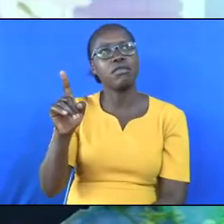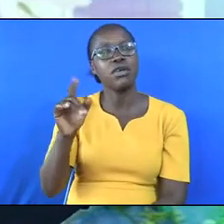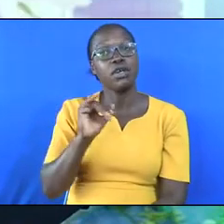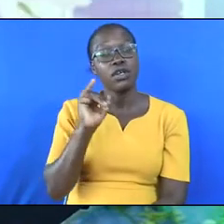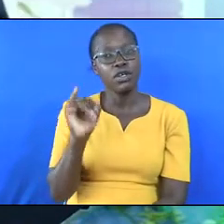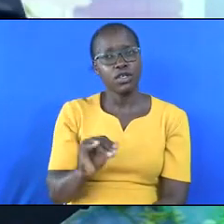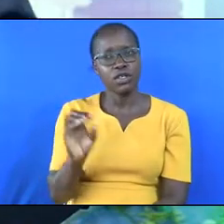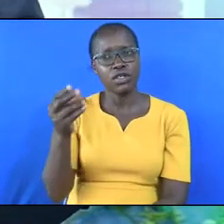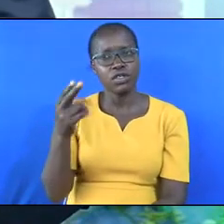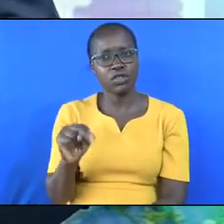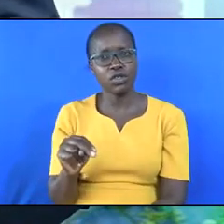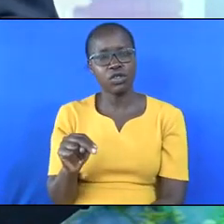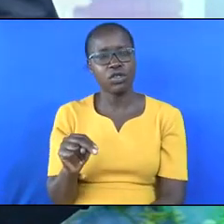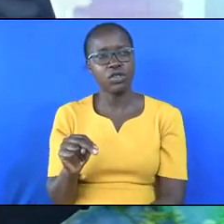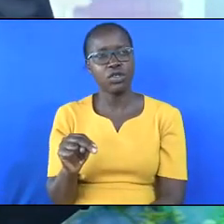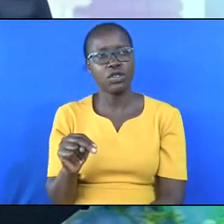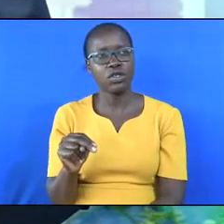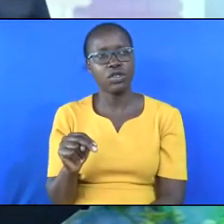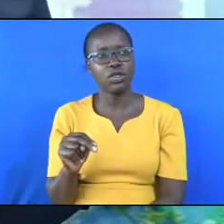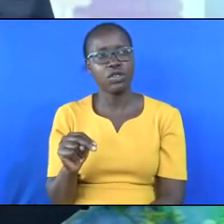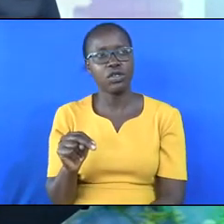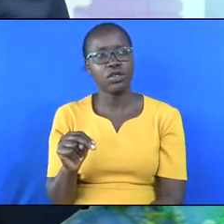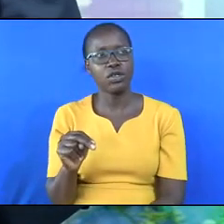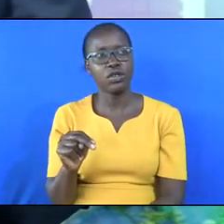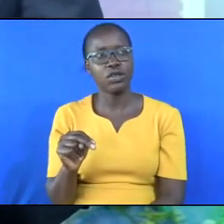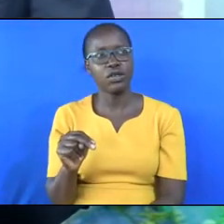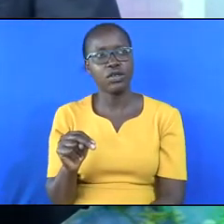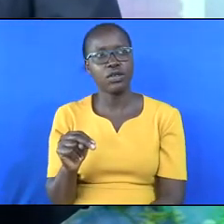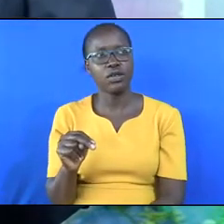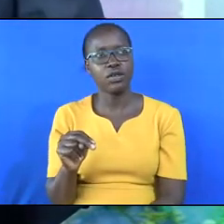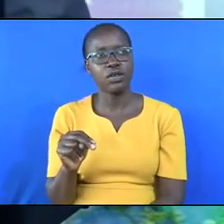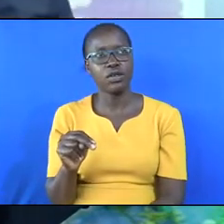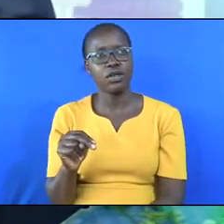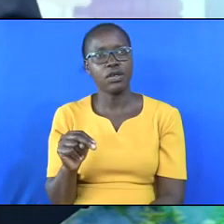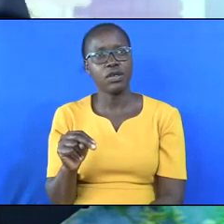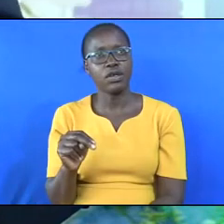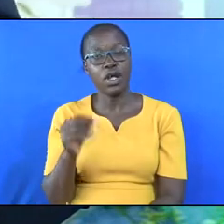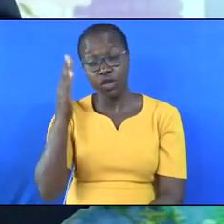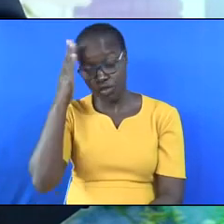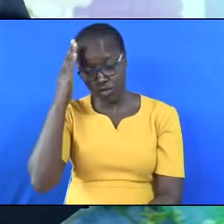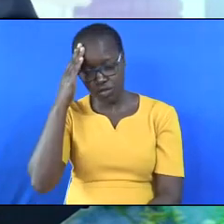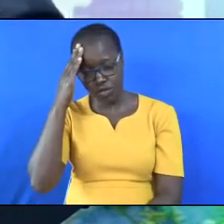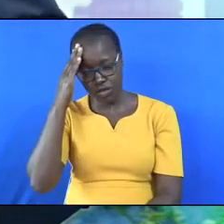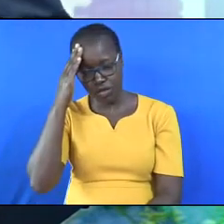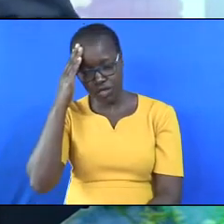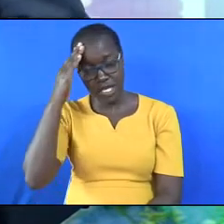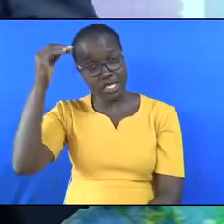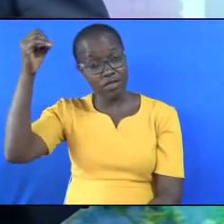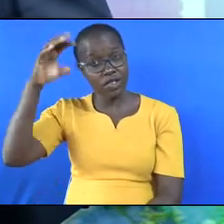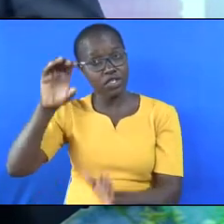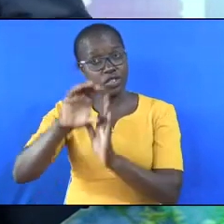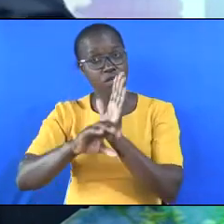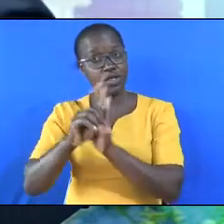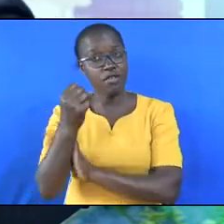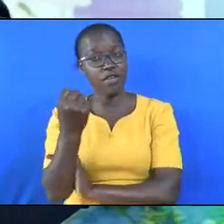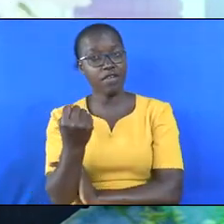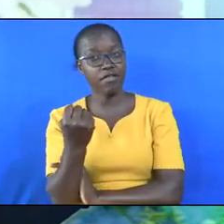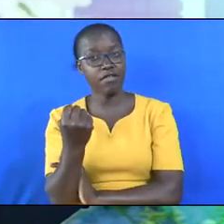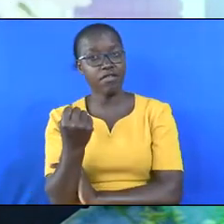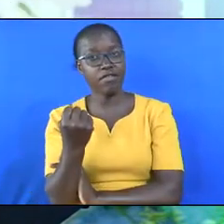John looks in Revelation chapter 5,